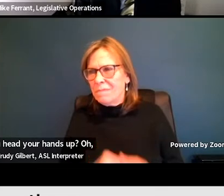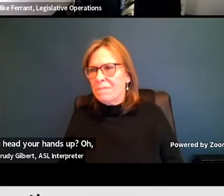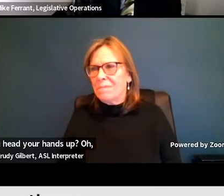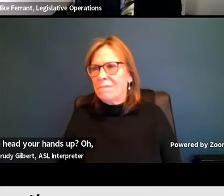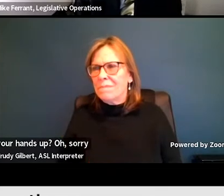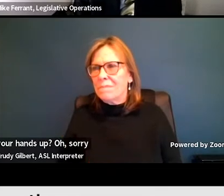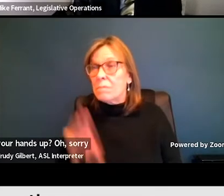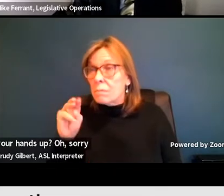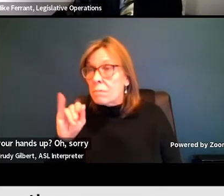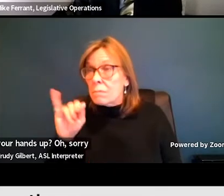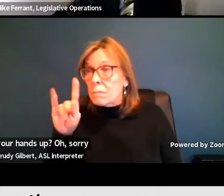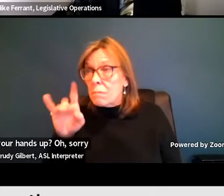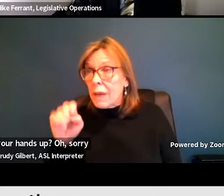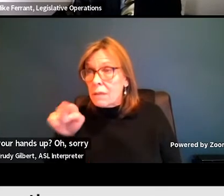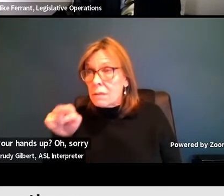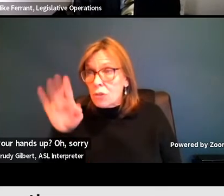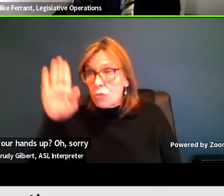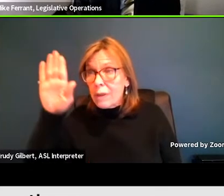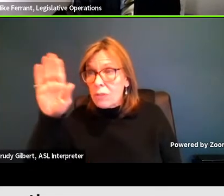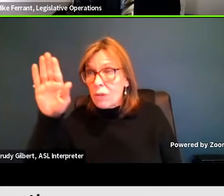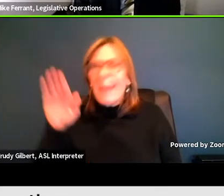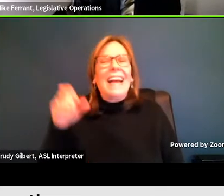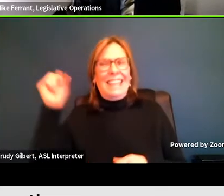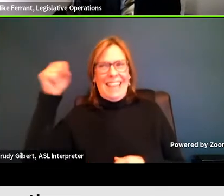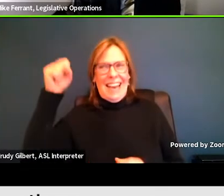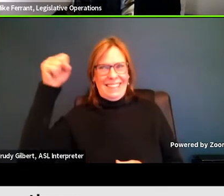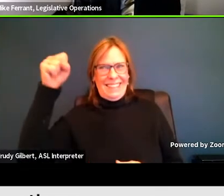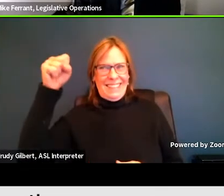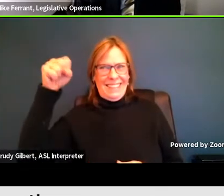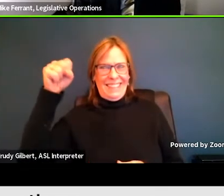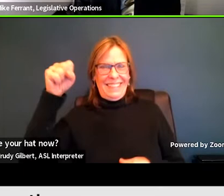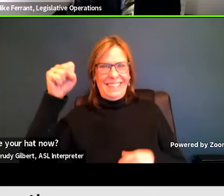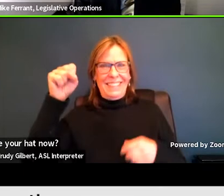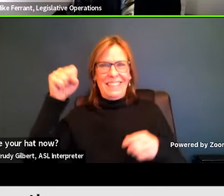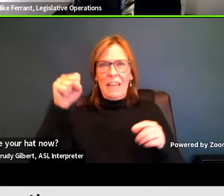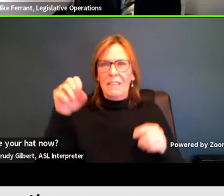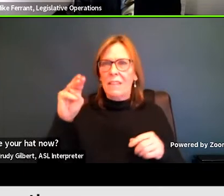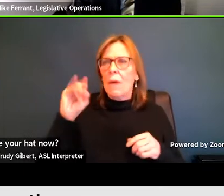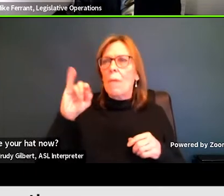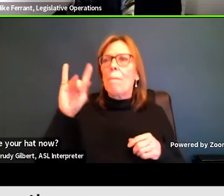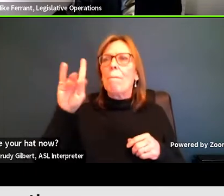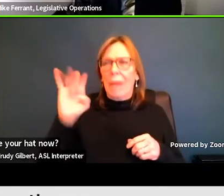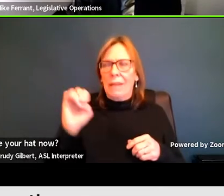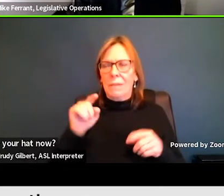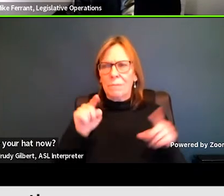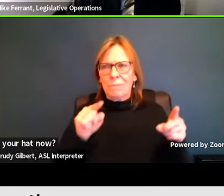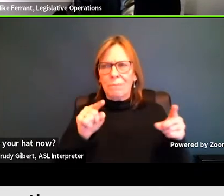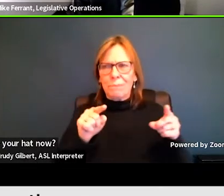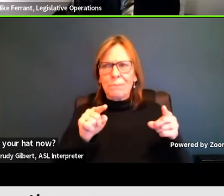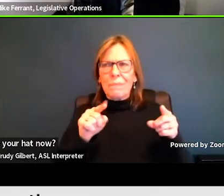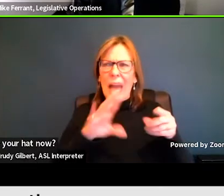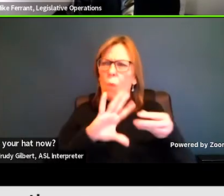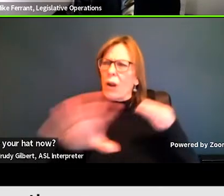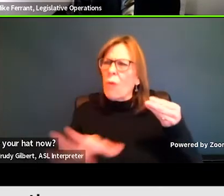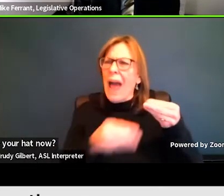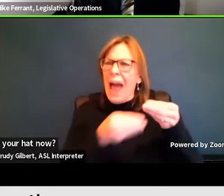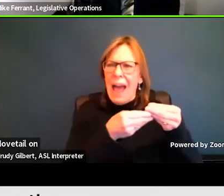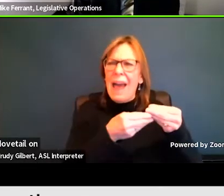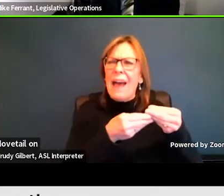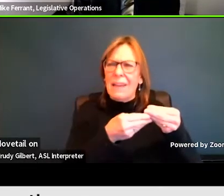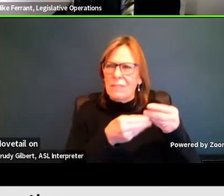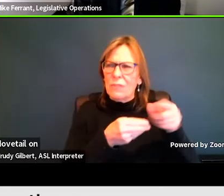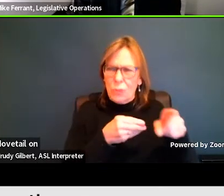Mike, did you have your hand up? Sure. Um, just to dovetail on Dr. Perrone's